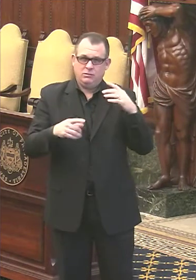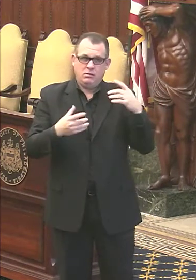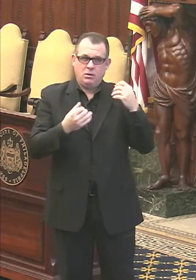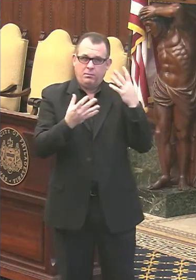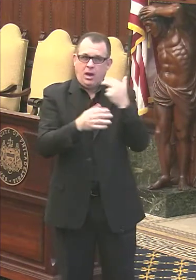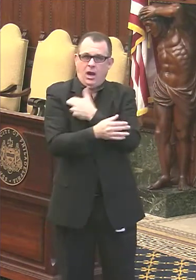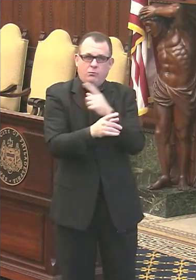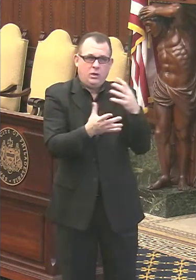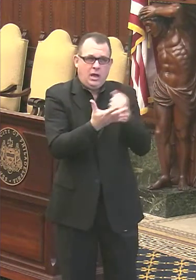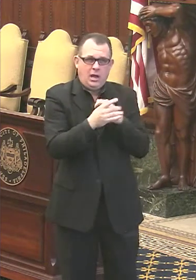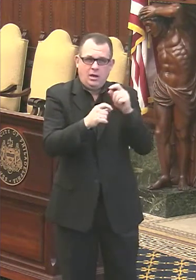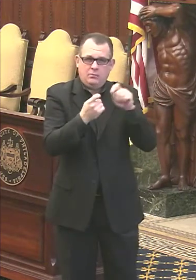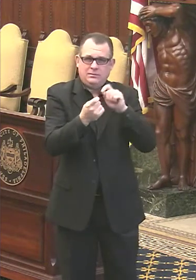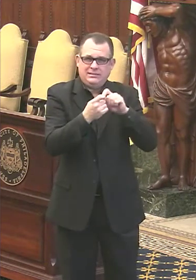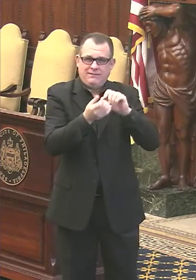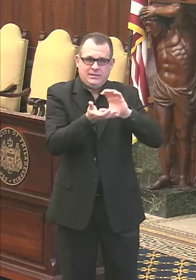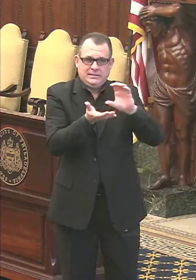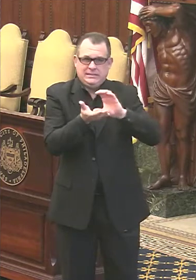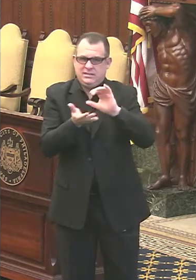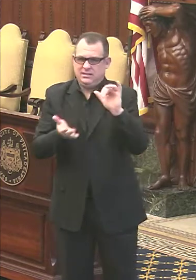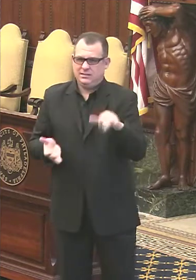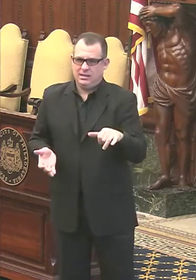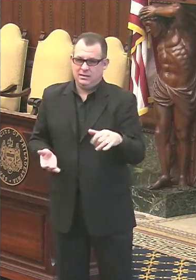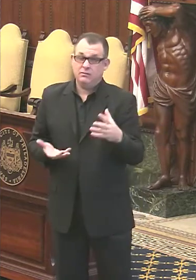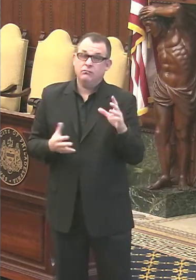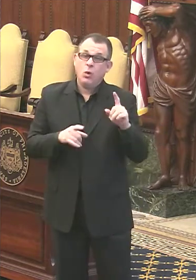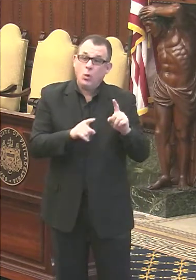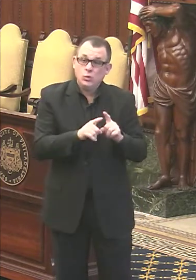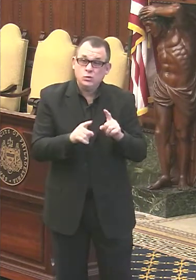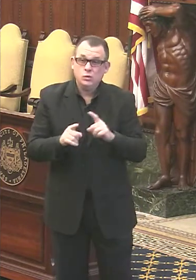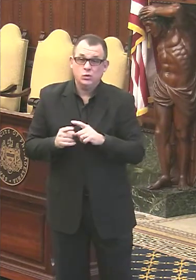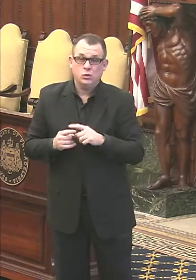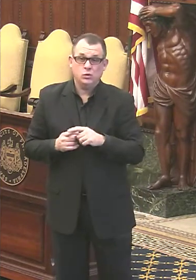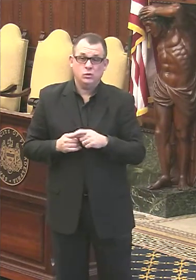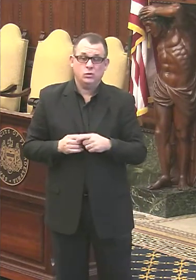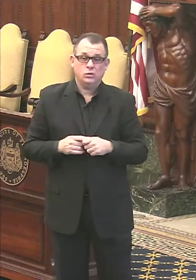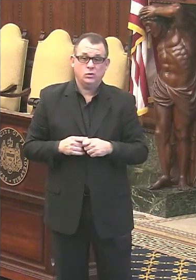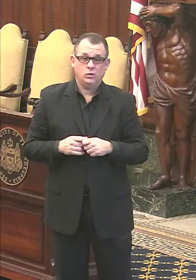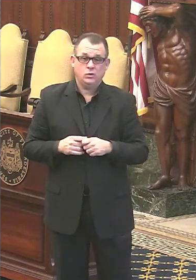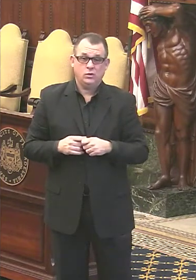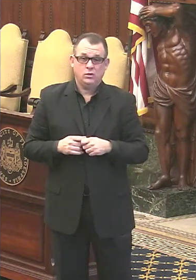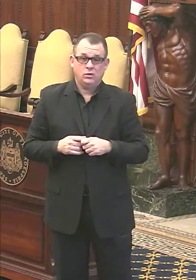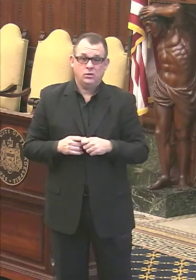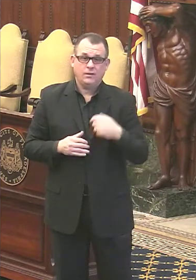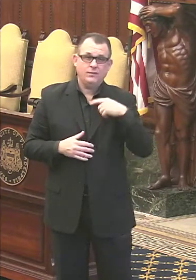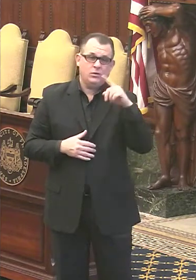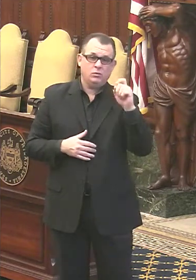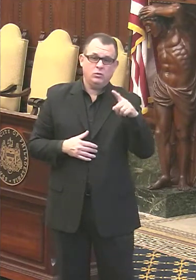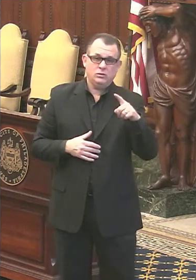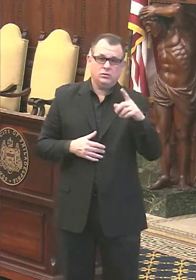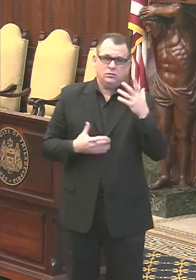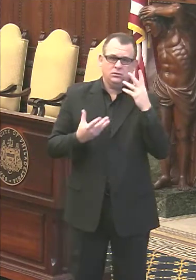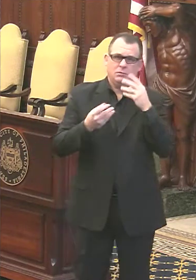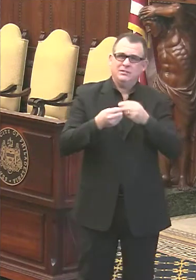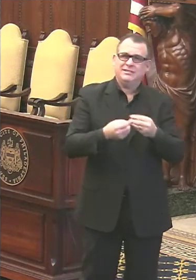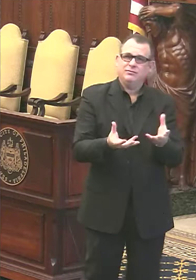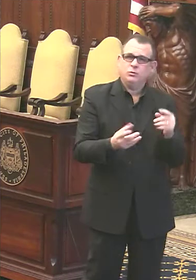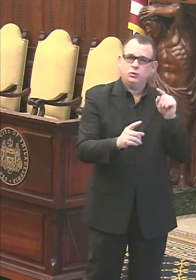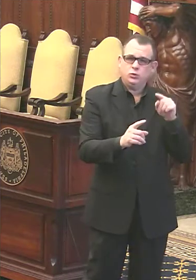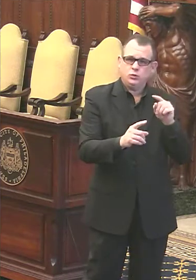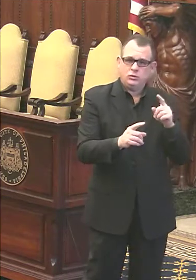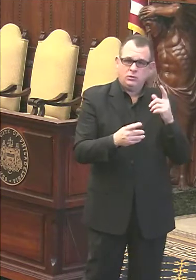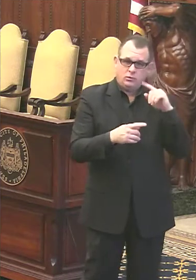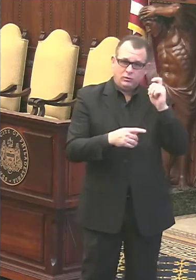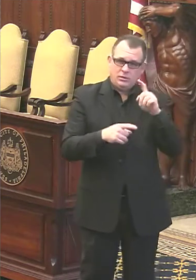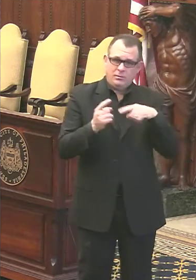Got it. Thanks. Um, and also it's sort of, maybe this is for you as well, Dr. Johnson, but as it relates to distribution, um, it's question of